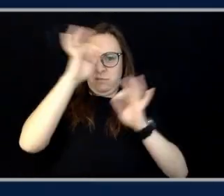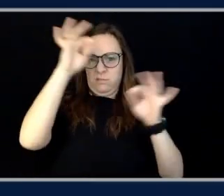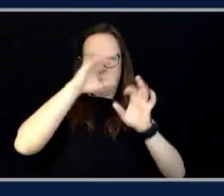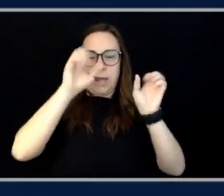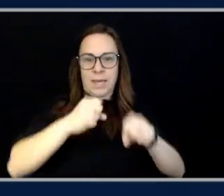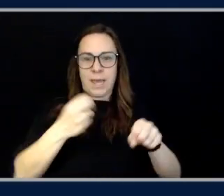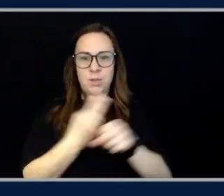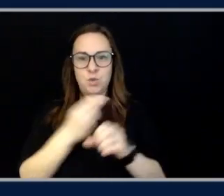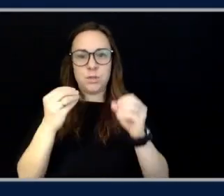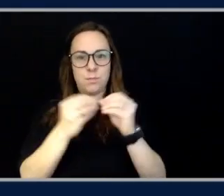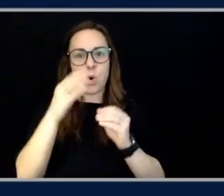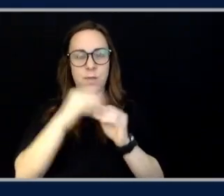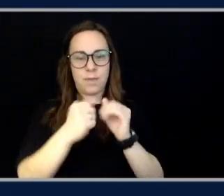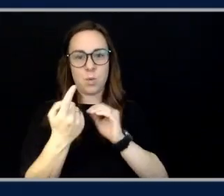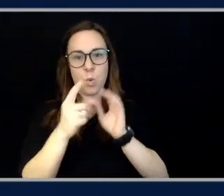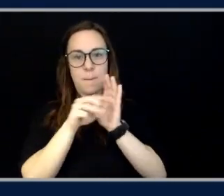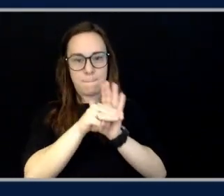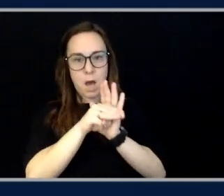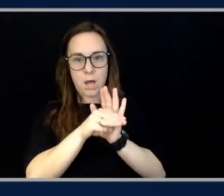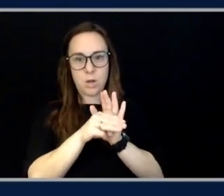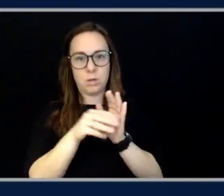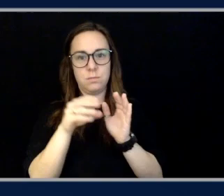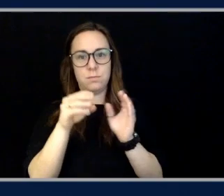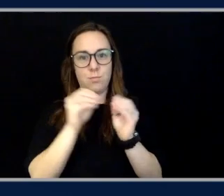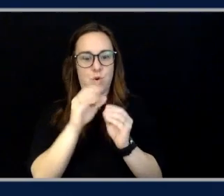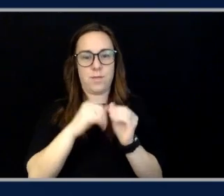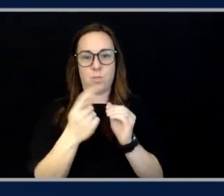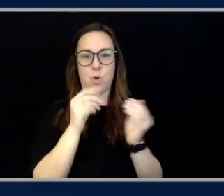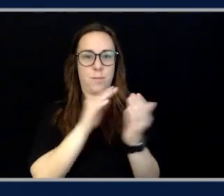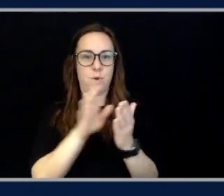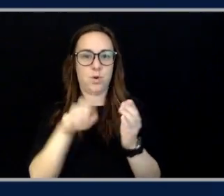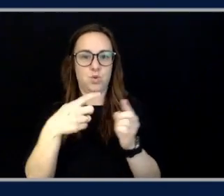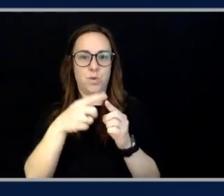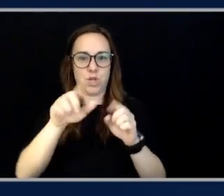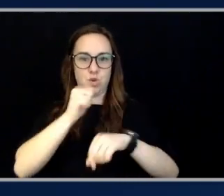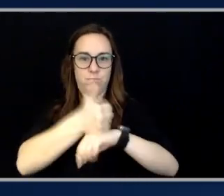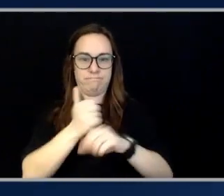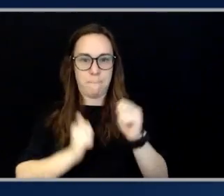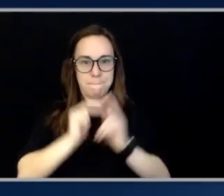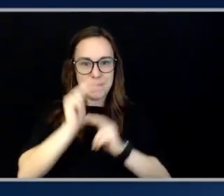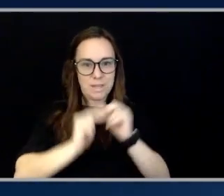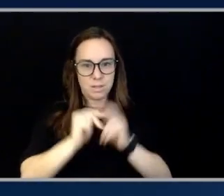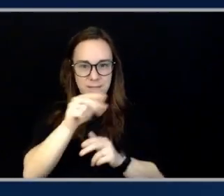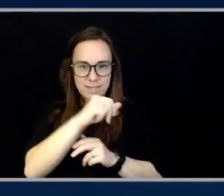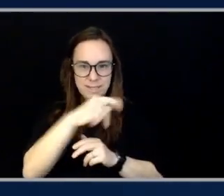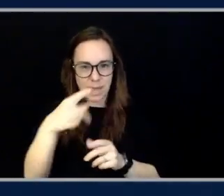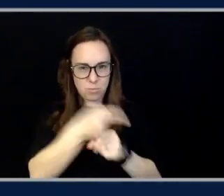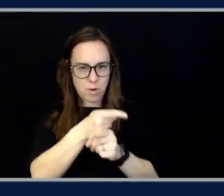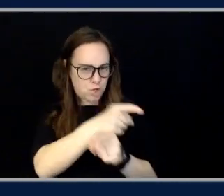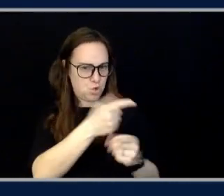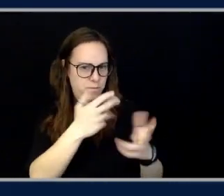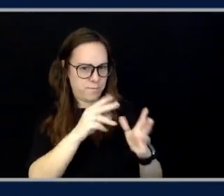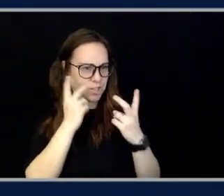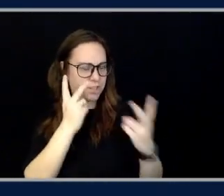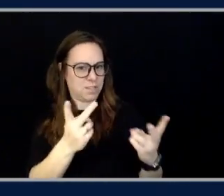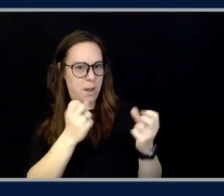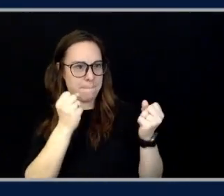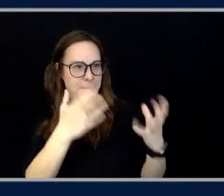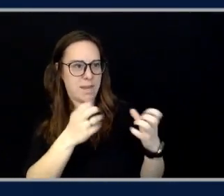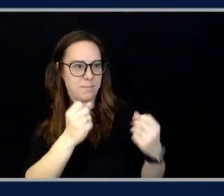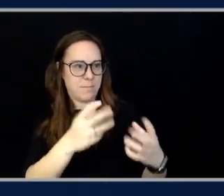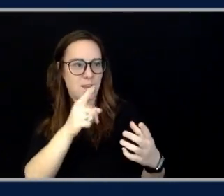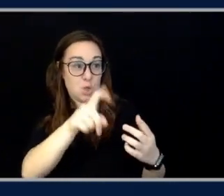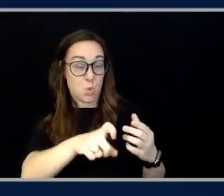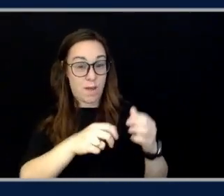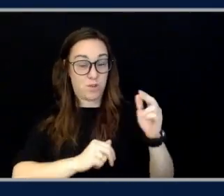model or more than one approach when they're going out and building these applications. Is this something that you saw so much of you had to go through and build it in